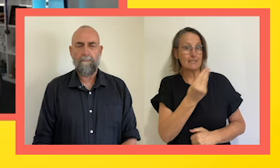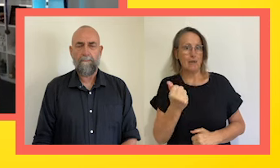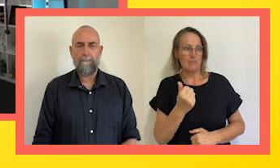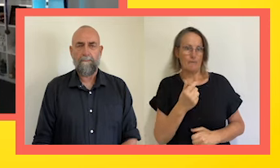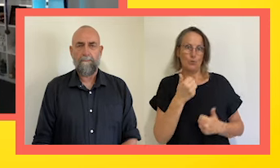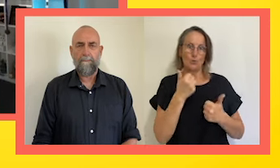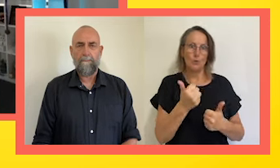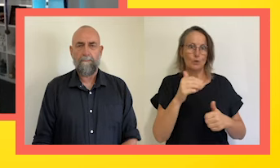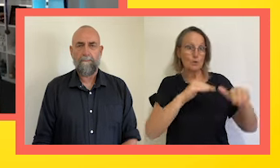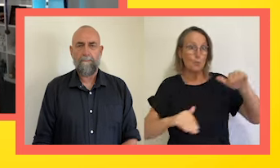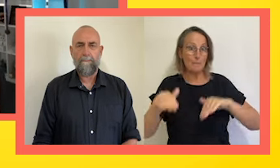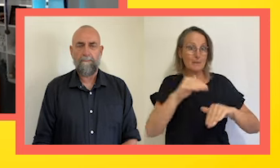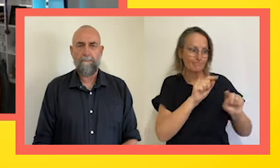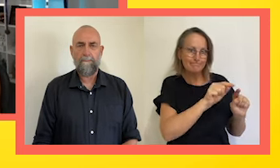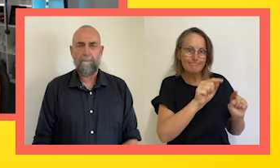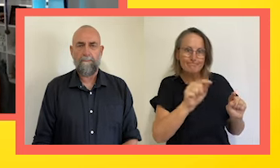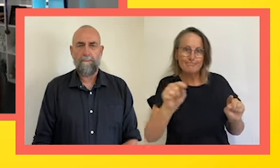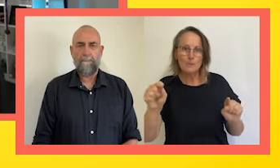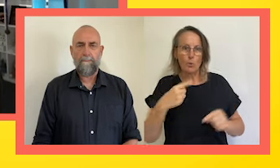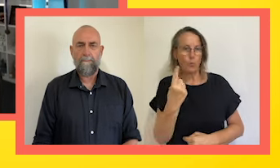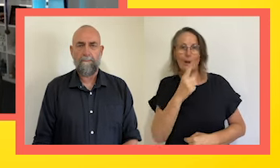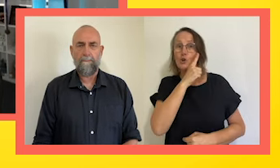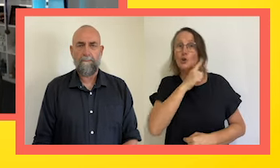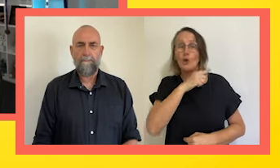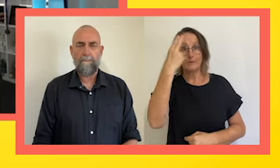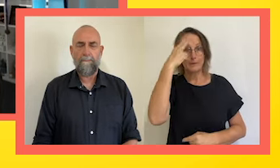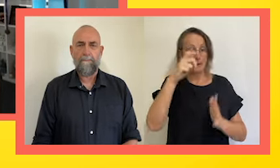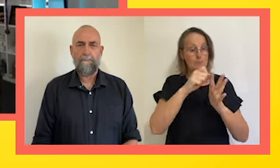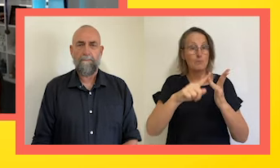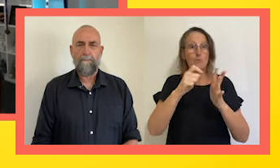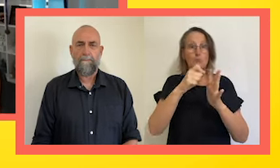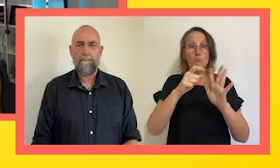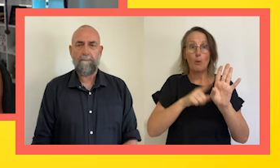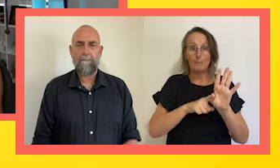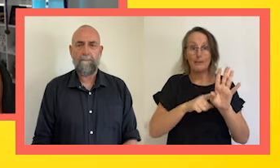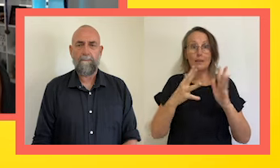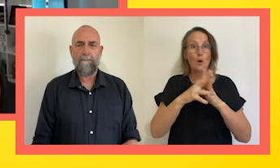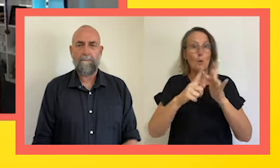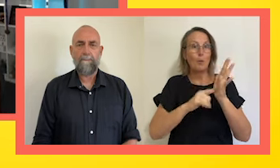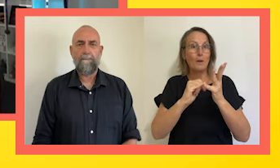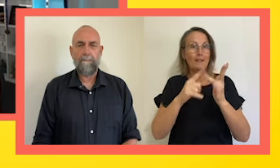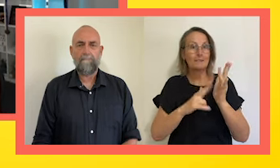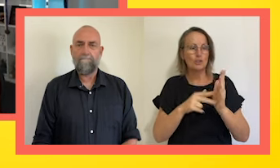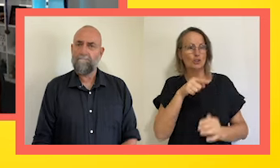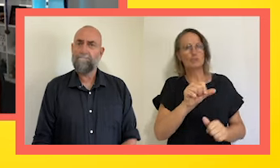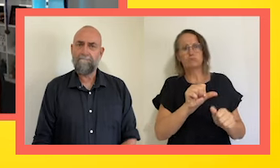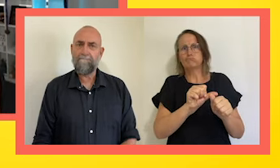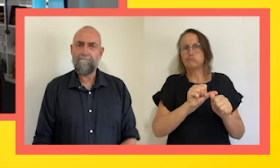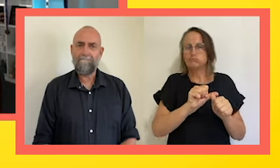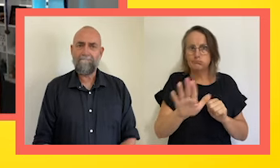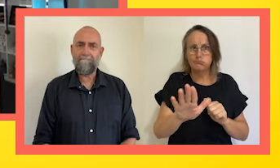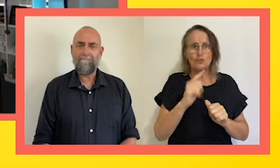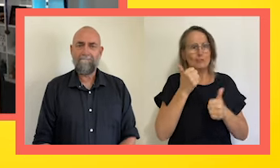about this one in particular, but I train with a girl by the name of Poppy Wilson. She is an S10 swimmer,